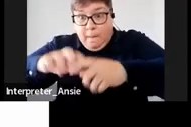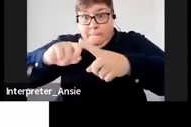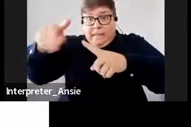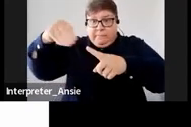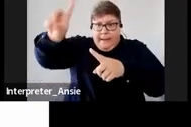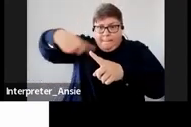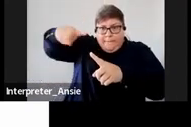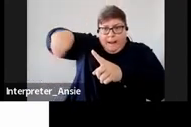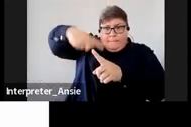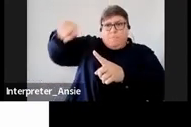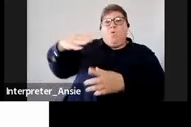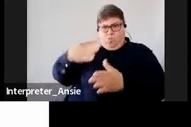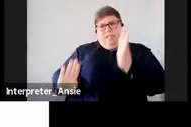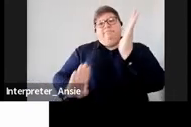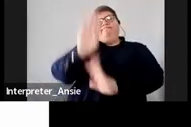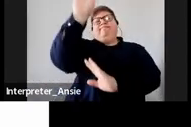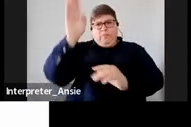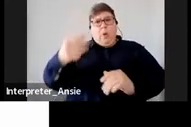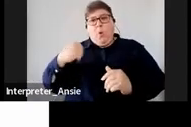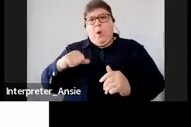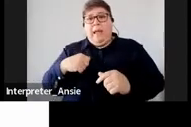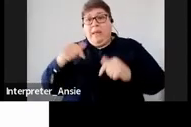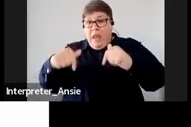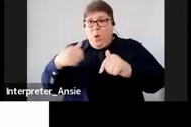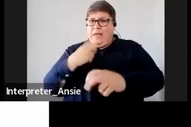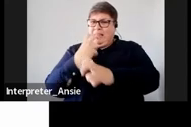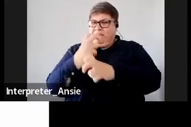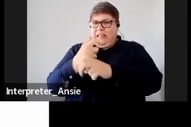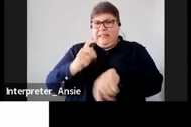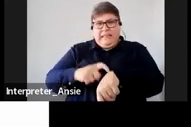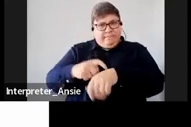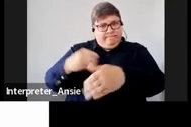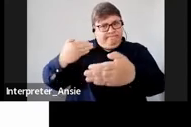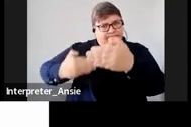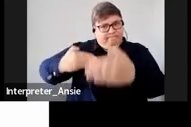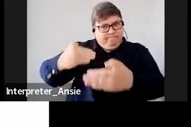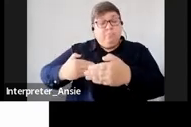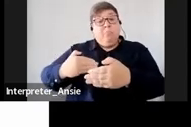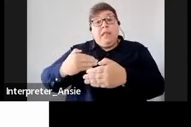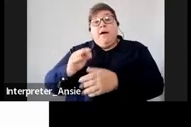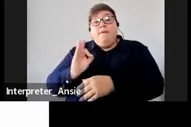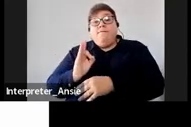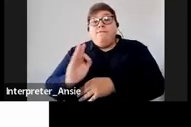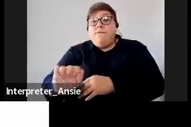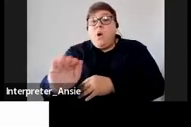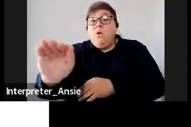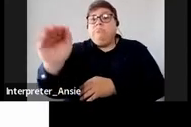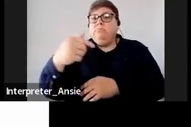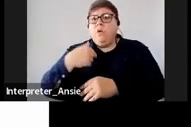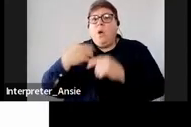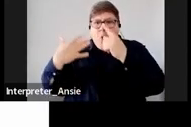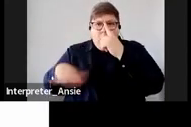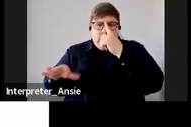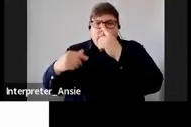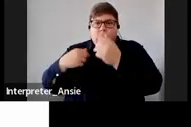survive the difficult period but most importantly going forward you will be able to comply